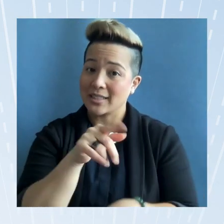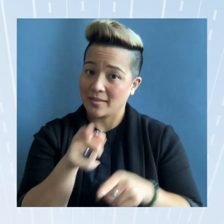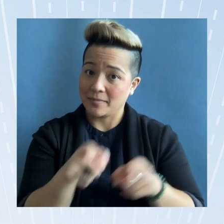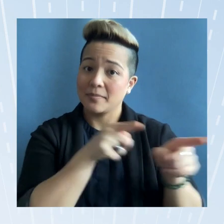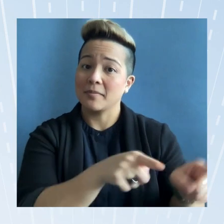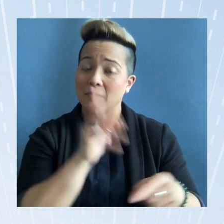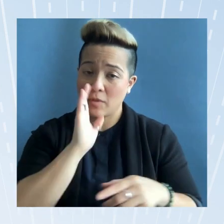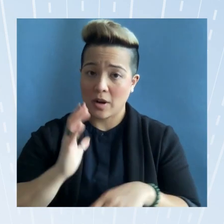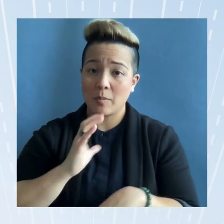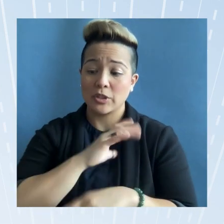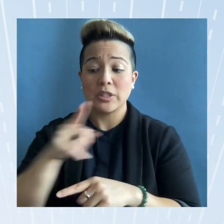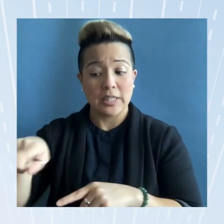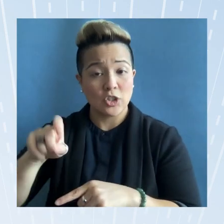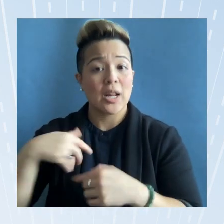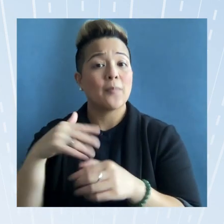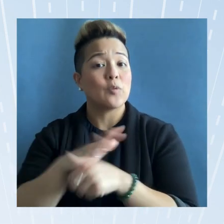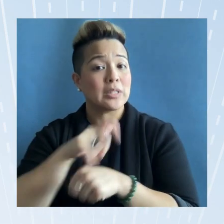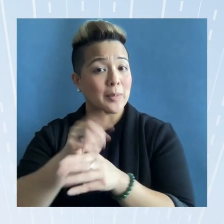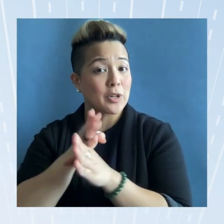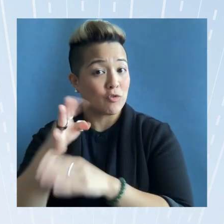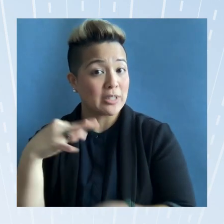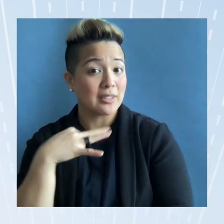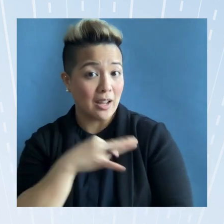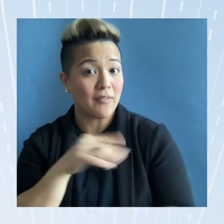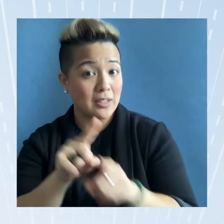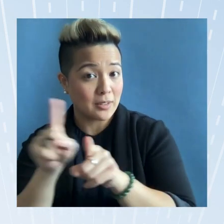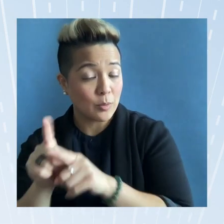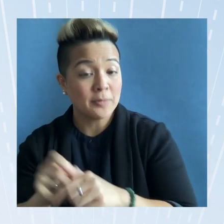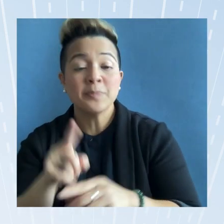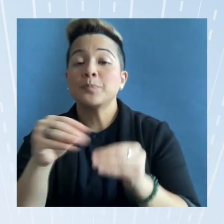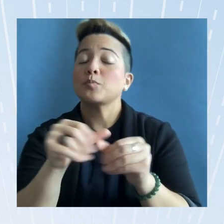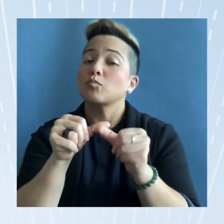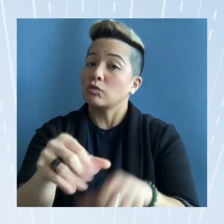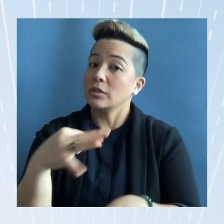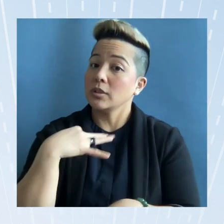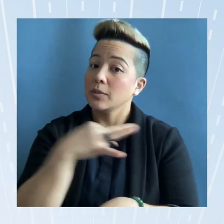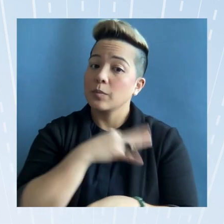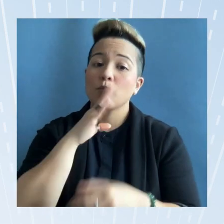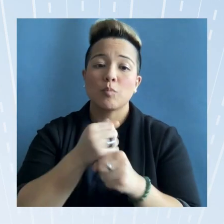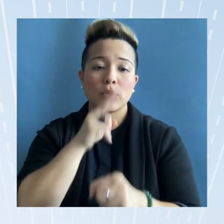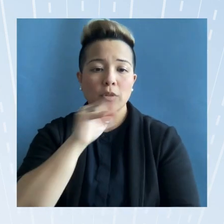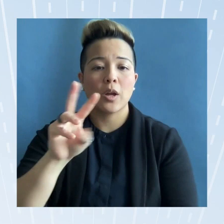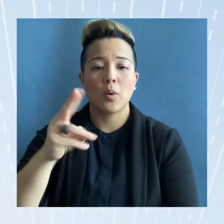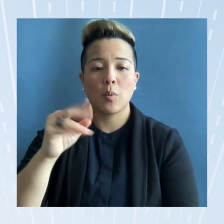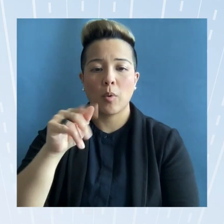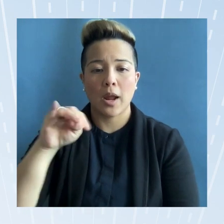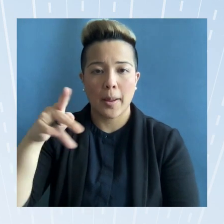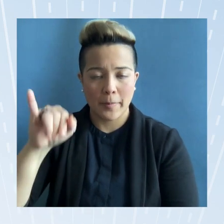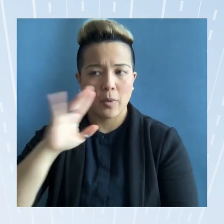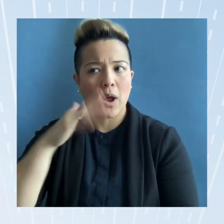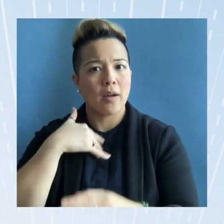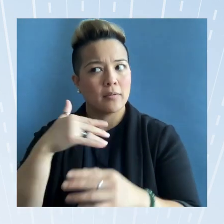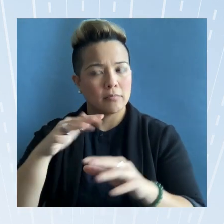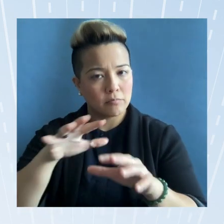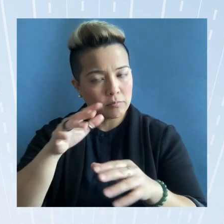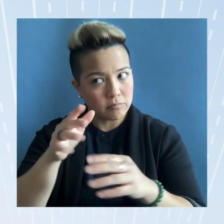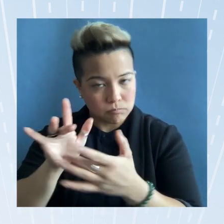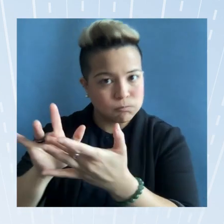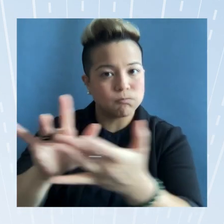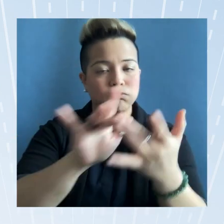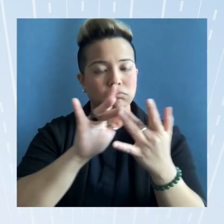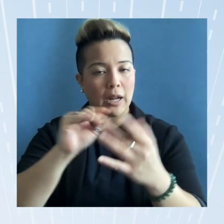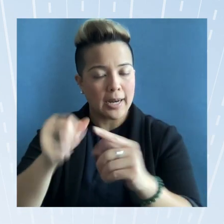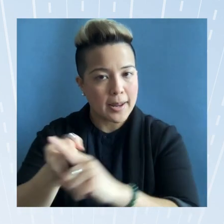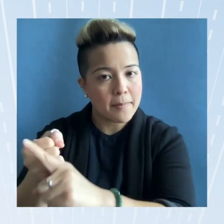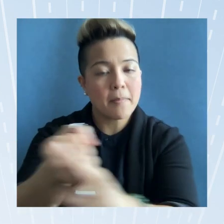have full-time career staff and have more permanent staff would enable we aren't be to expand its reach and impact with additional resources